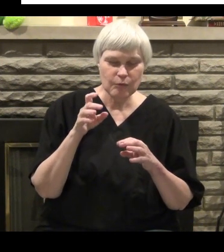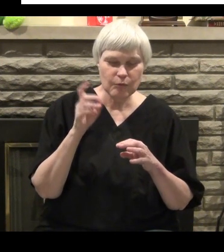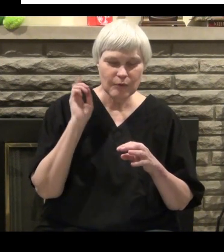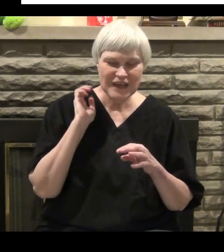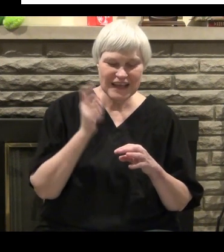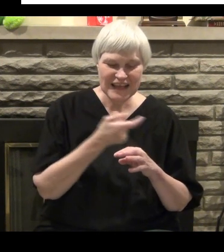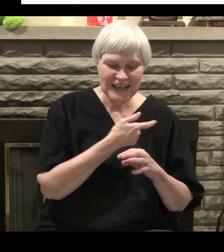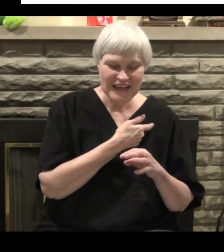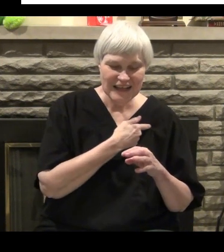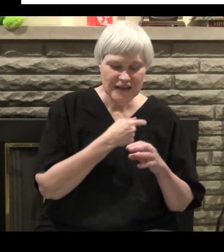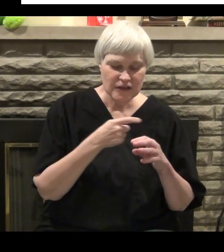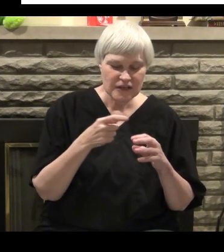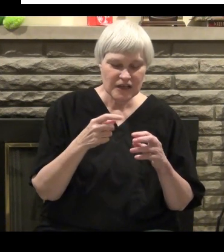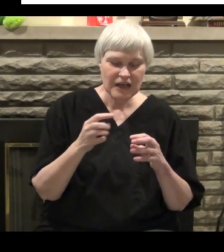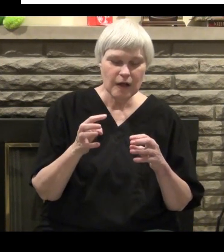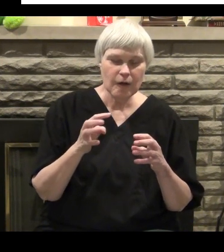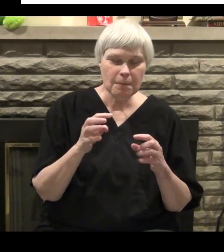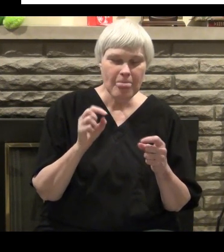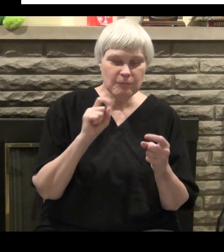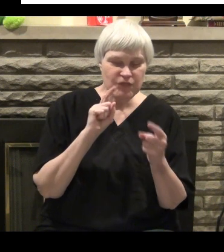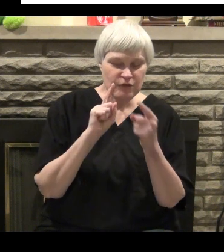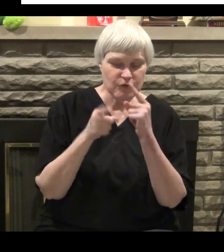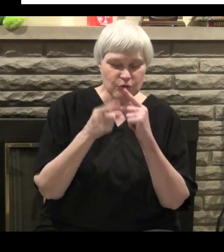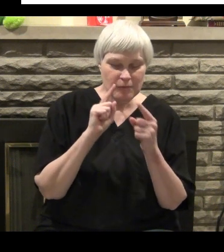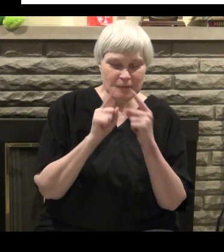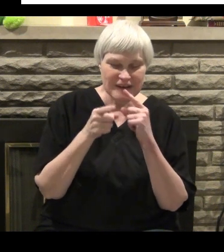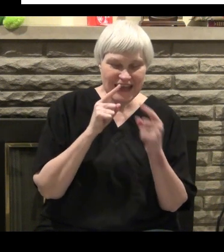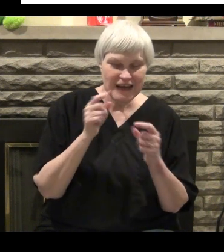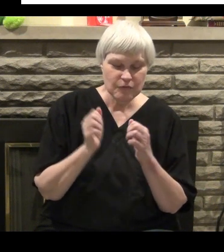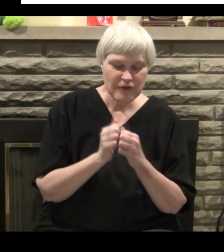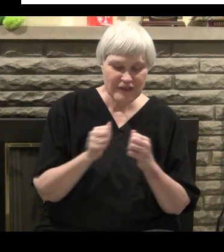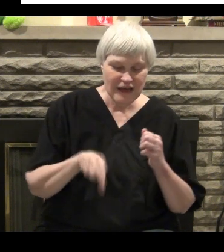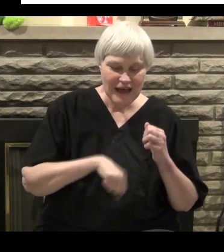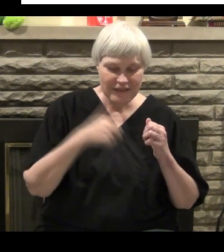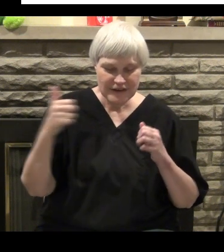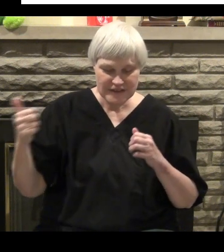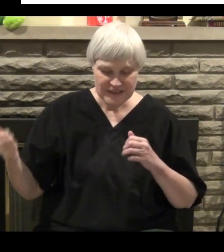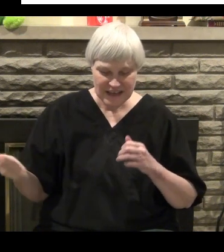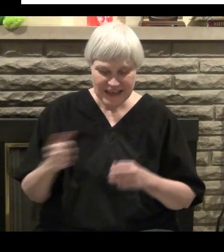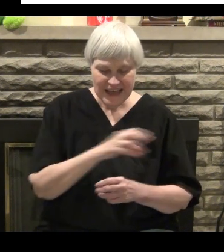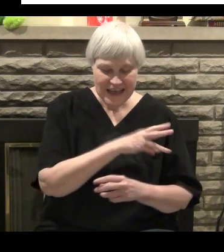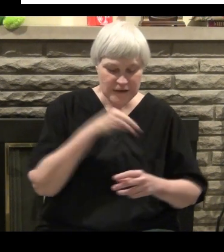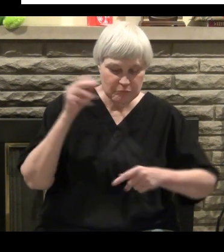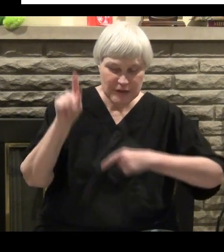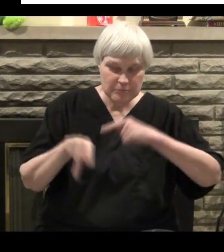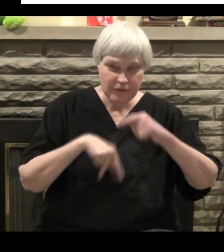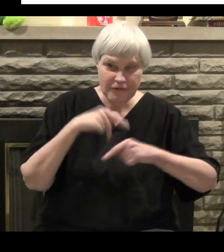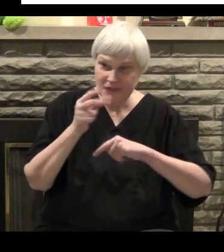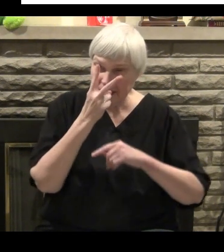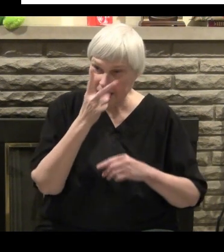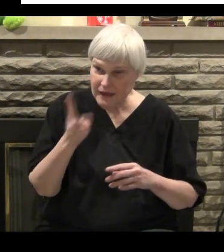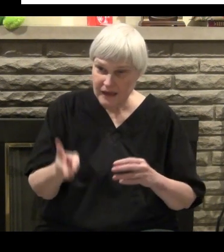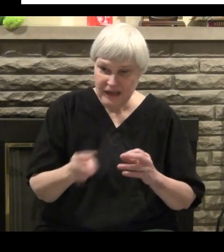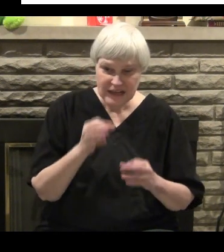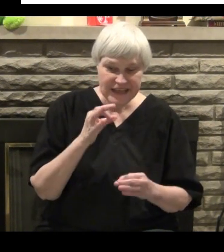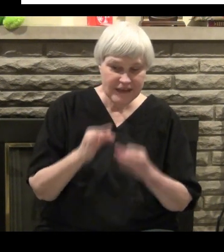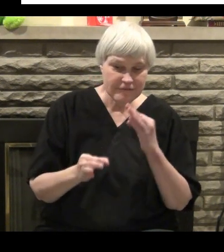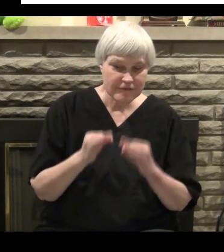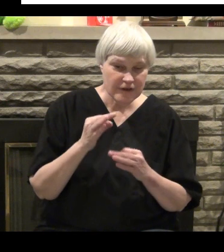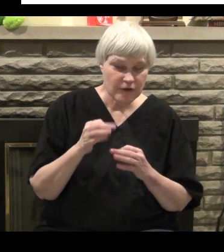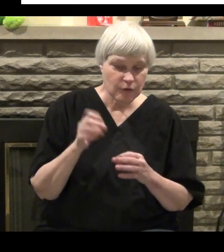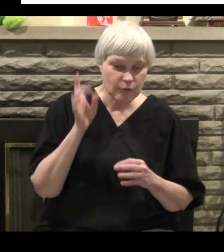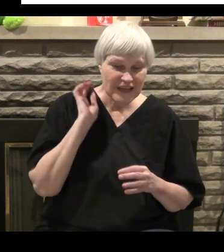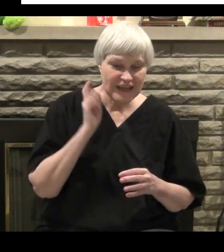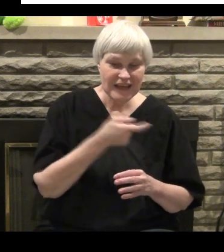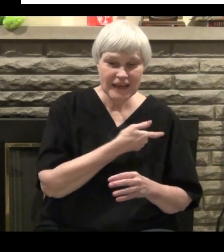But, you know, we do affect how we communicate with others. By what they see in our lives, we become